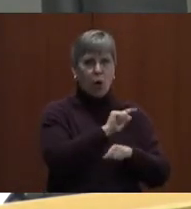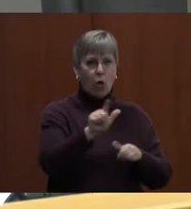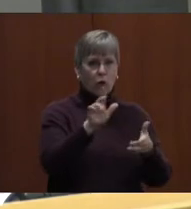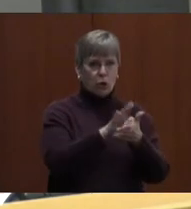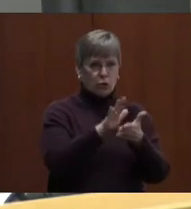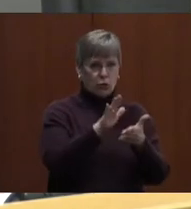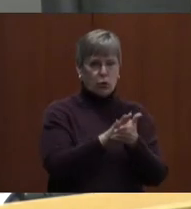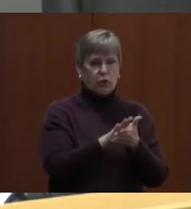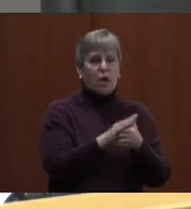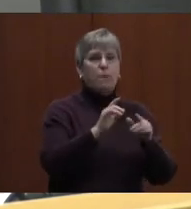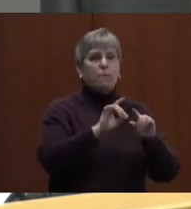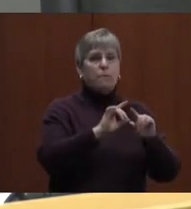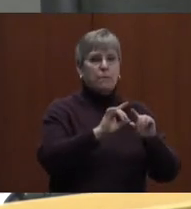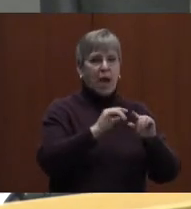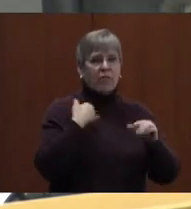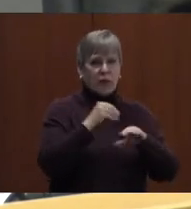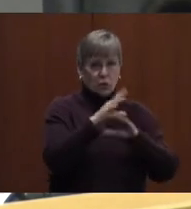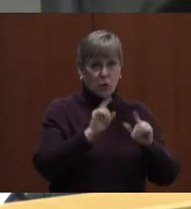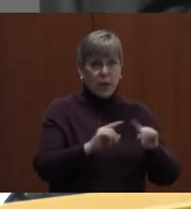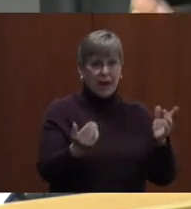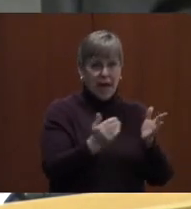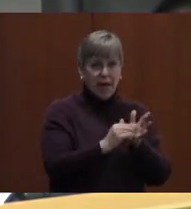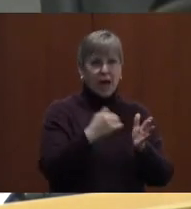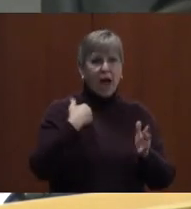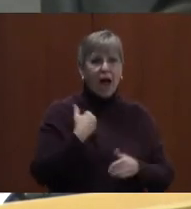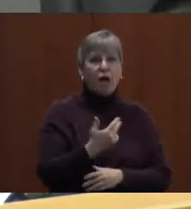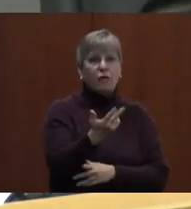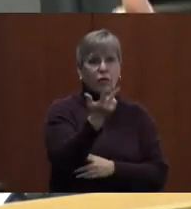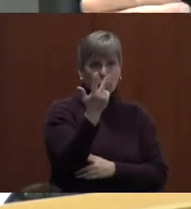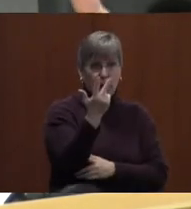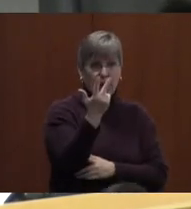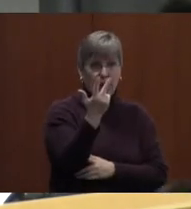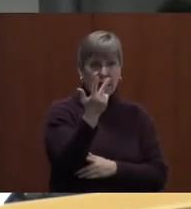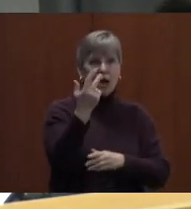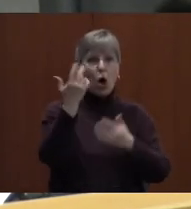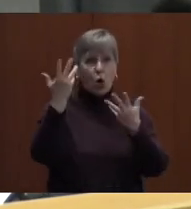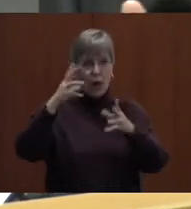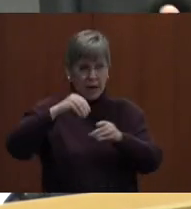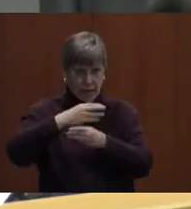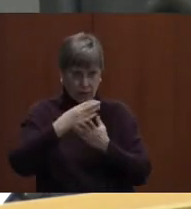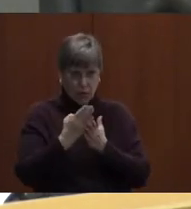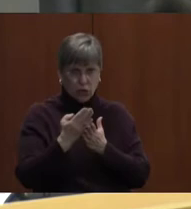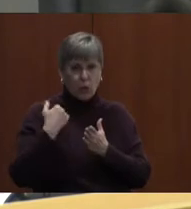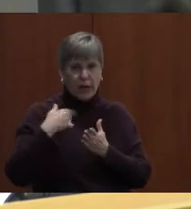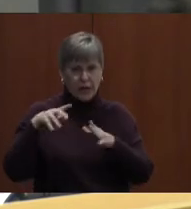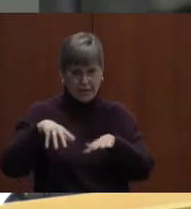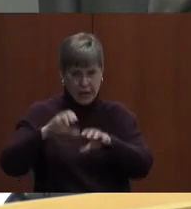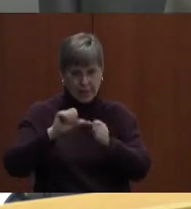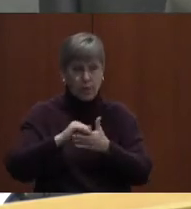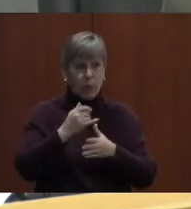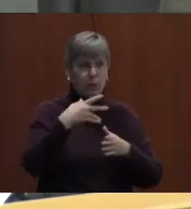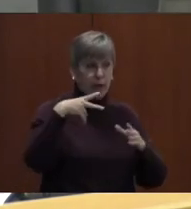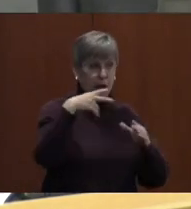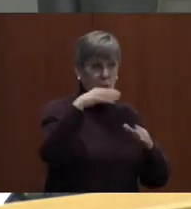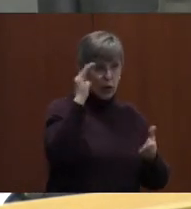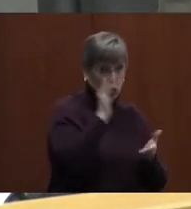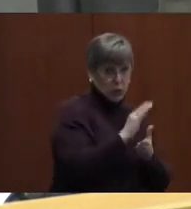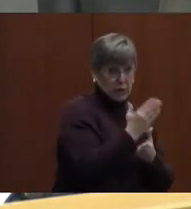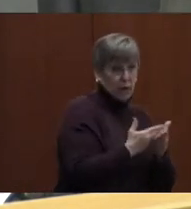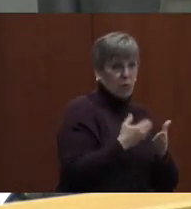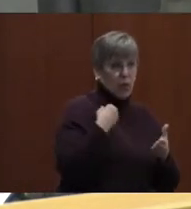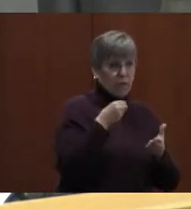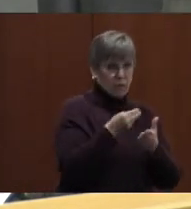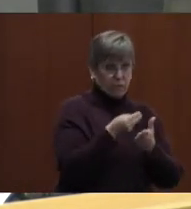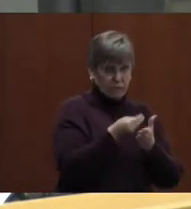full-time. Yes. But, and again, I have three already in the budget. We could take it within that, but it would mean cutting some that we have funded out of ESSER,